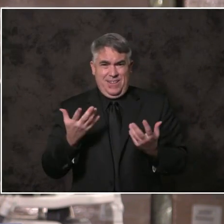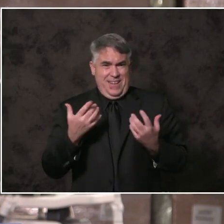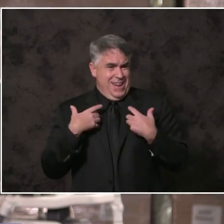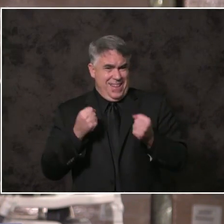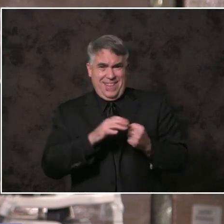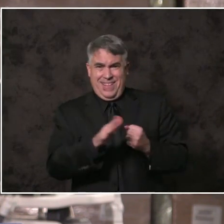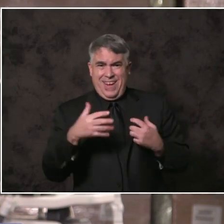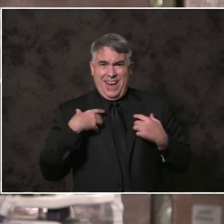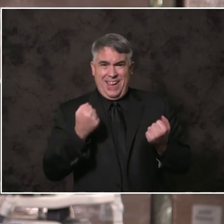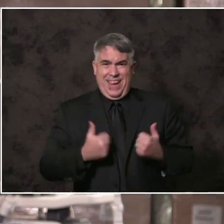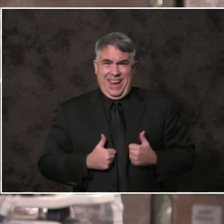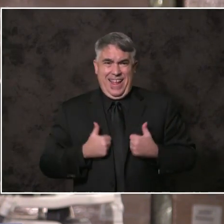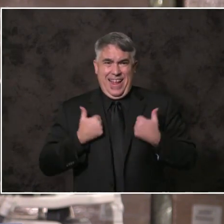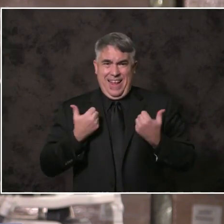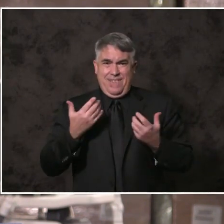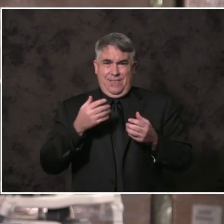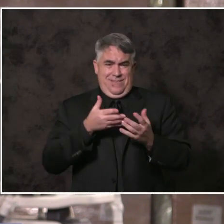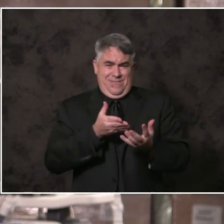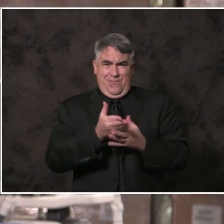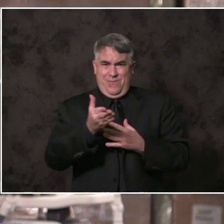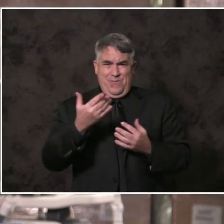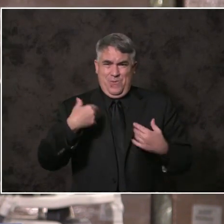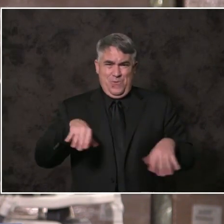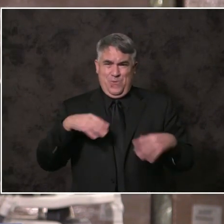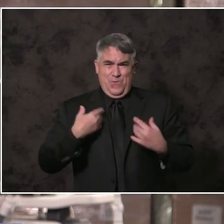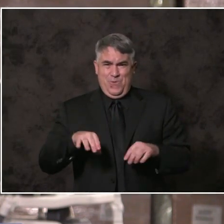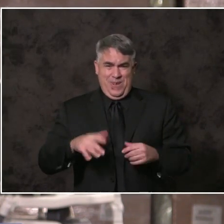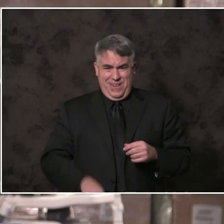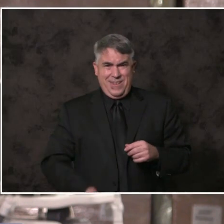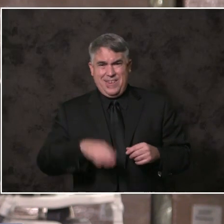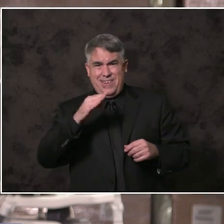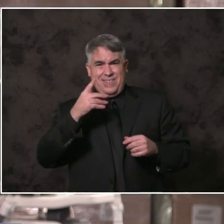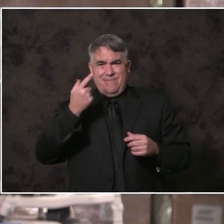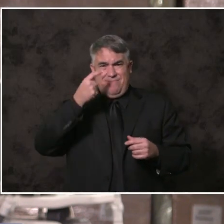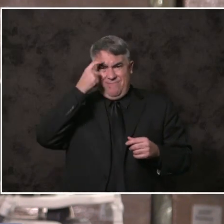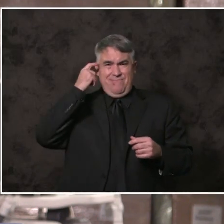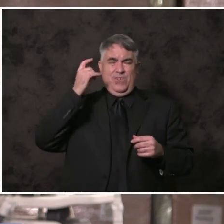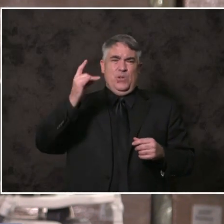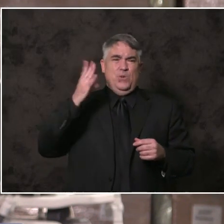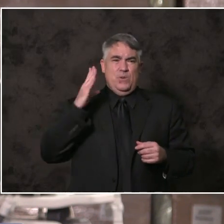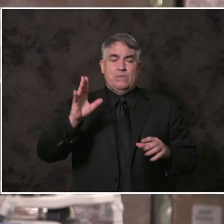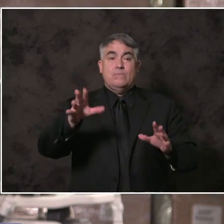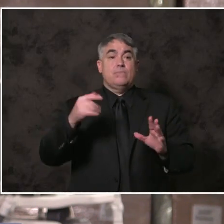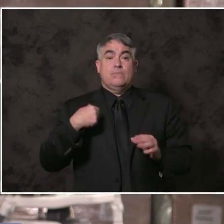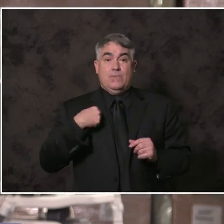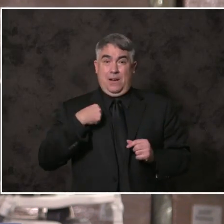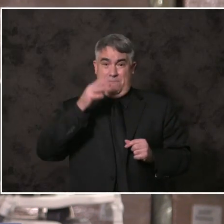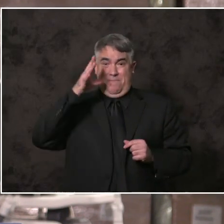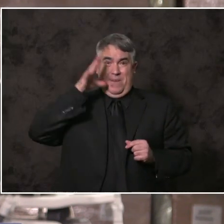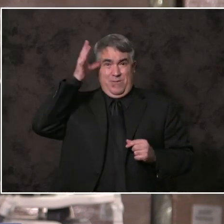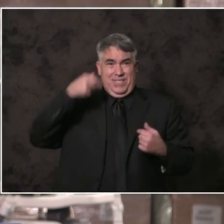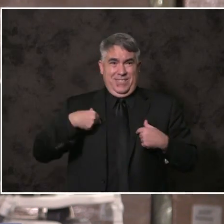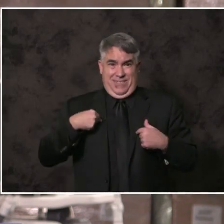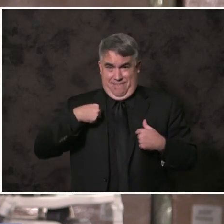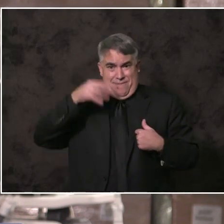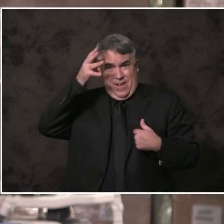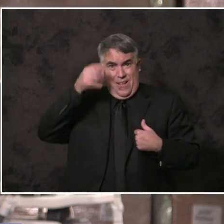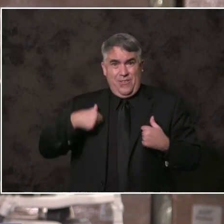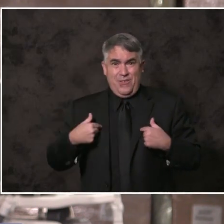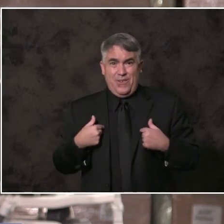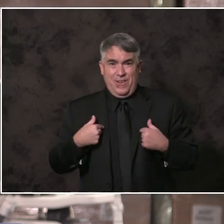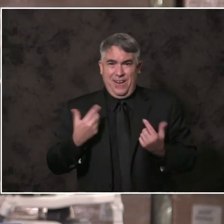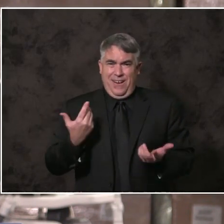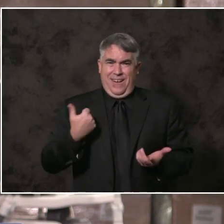so much for so long. As a parent, as a father, you know